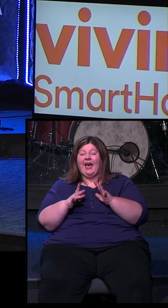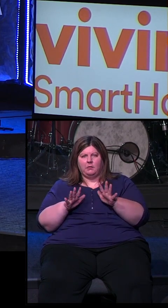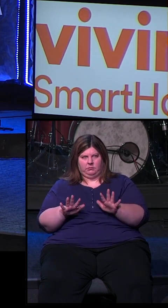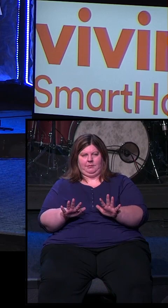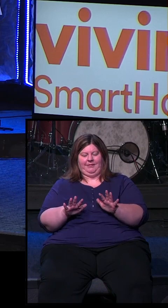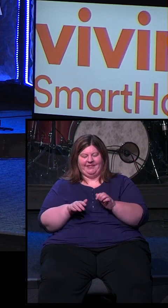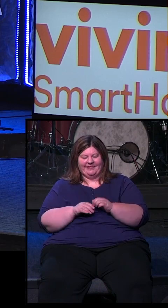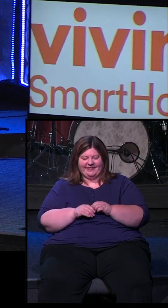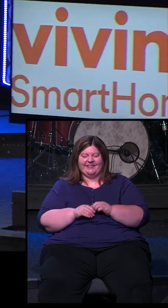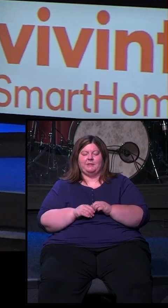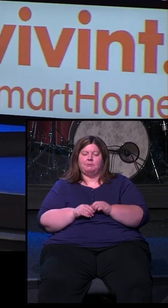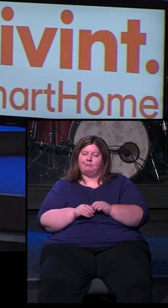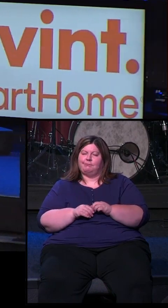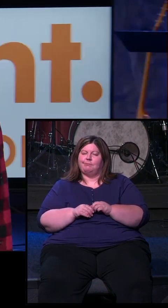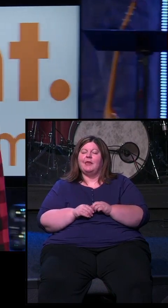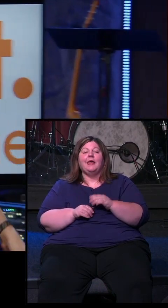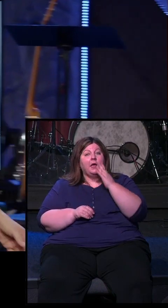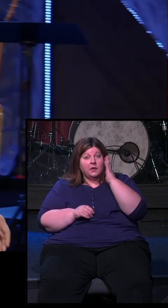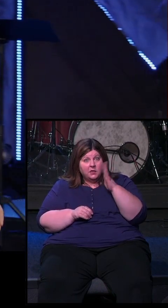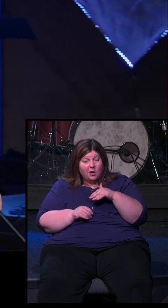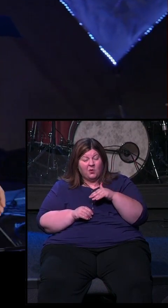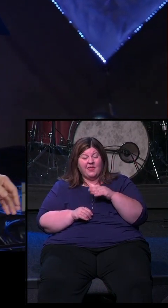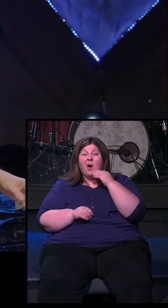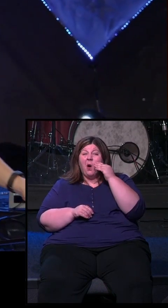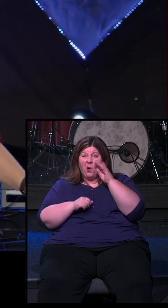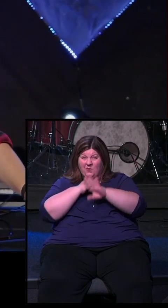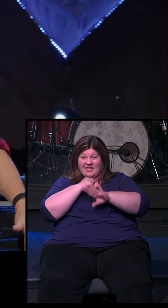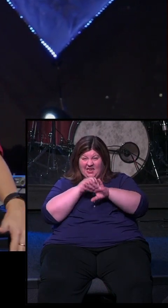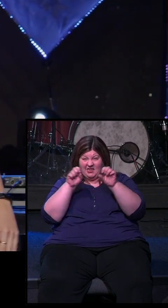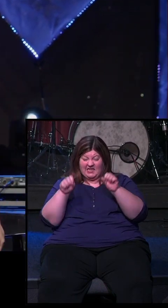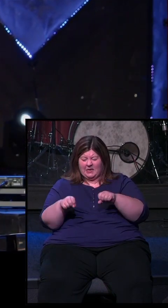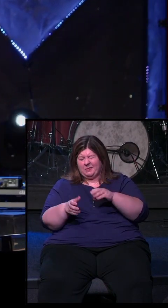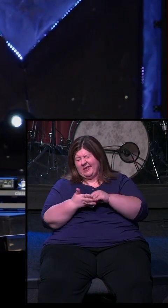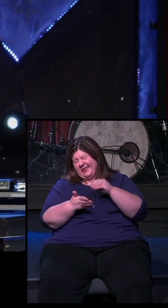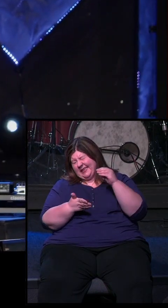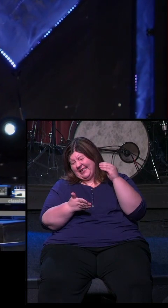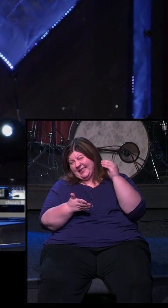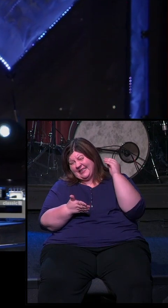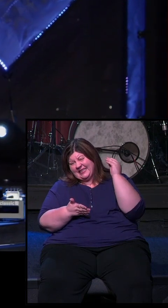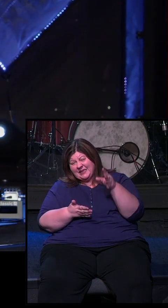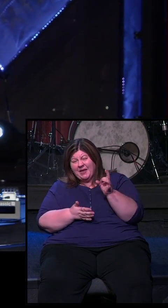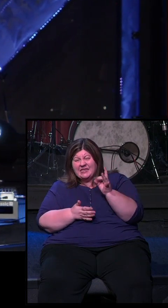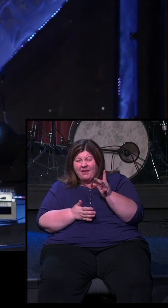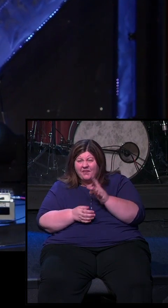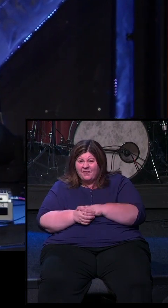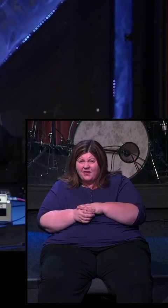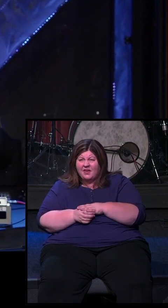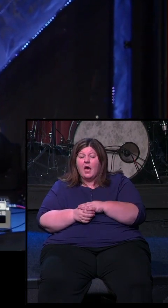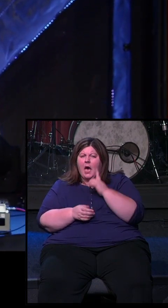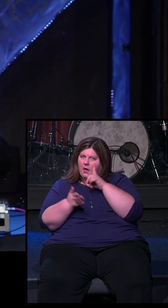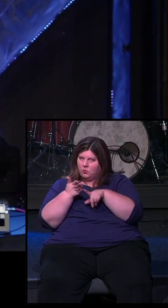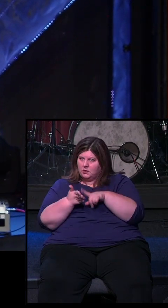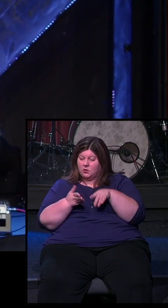And here's what I learned from that whole experience. Did you know home security systems cost a fortune? In fact, I did some research.